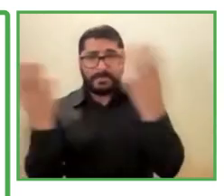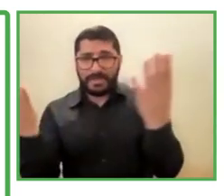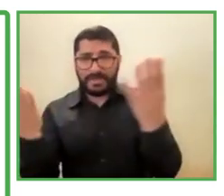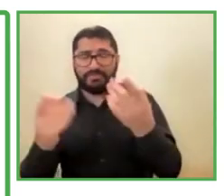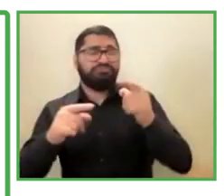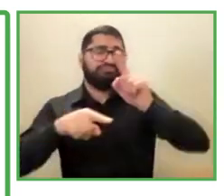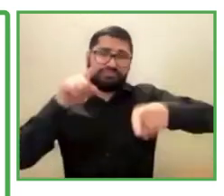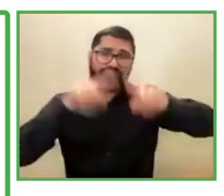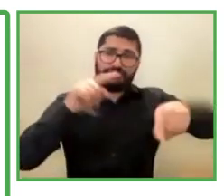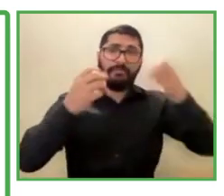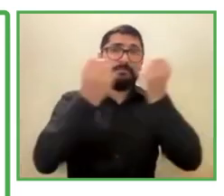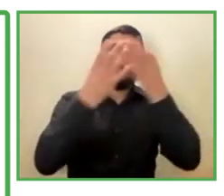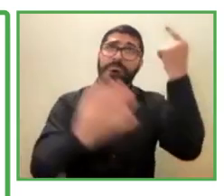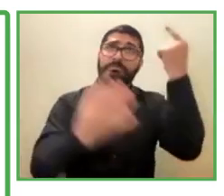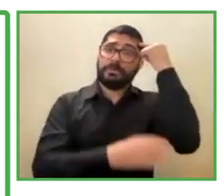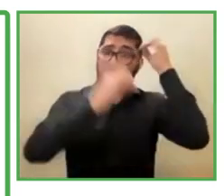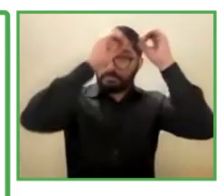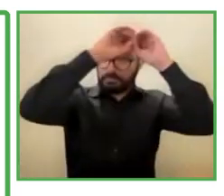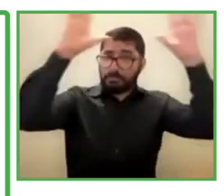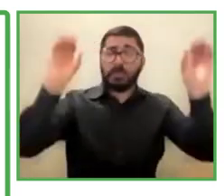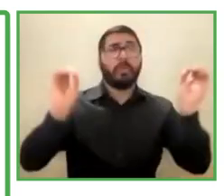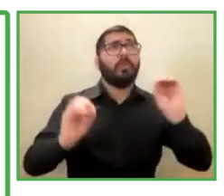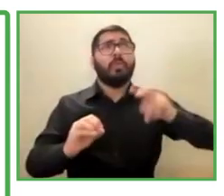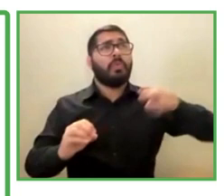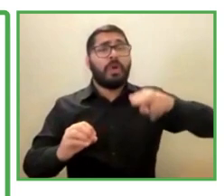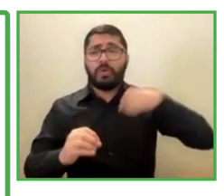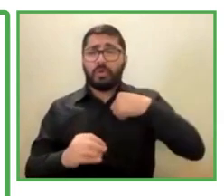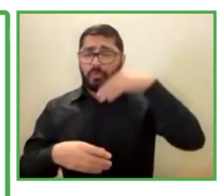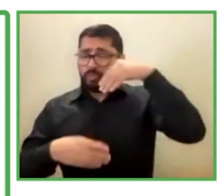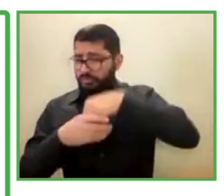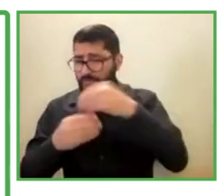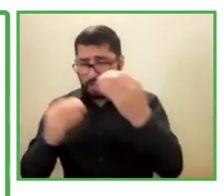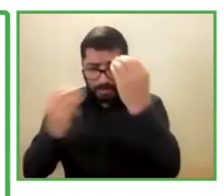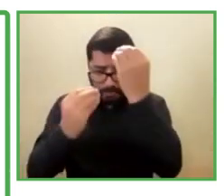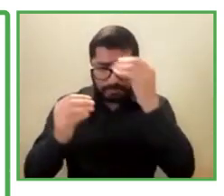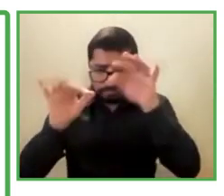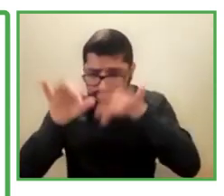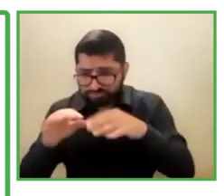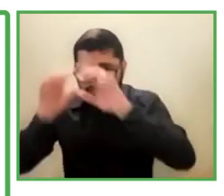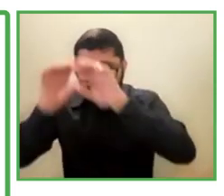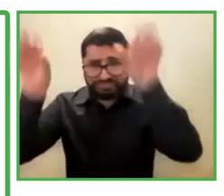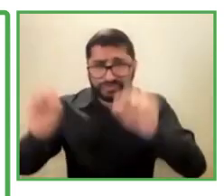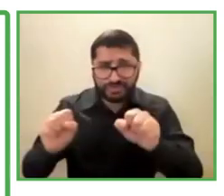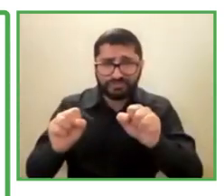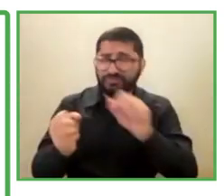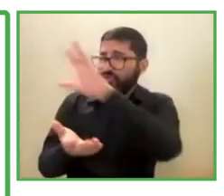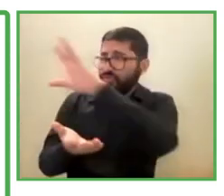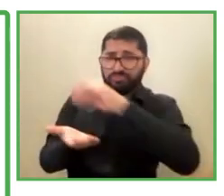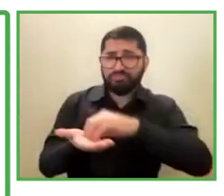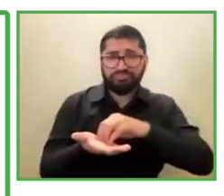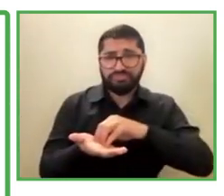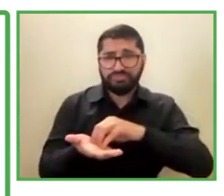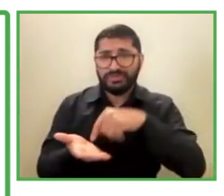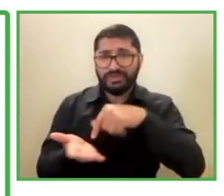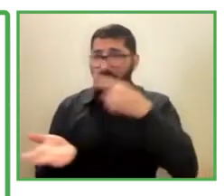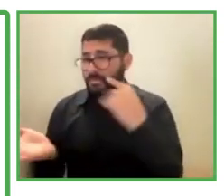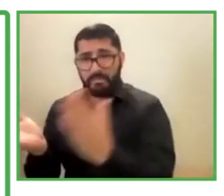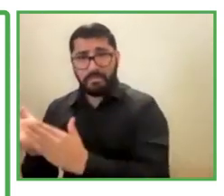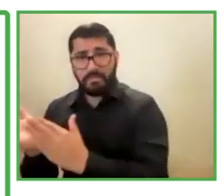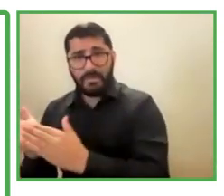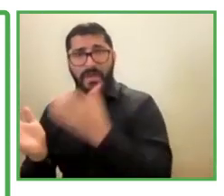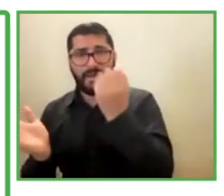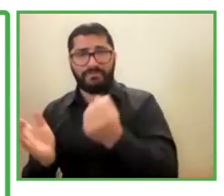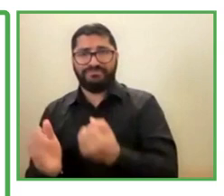you think that you will never learn something from somebody else. And they show us, they prove that it's not like that.